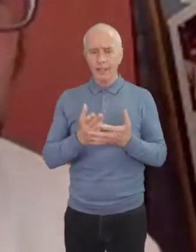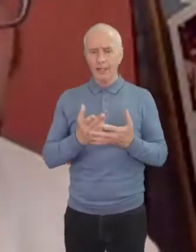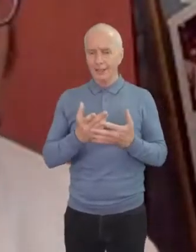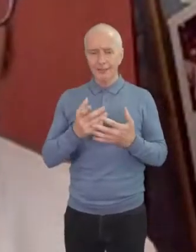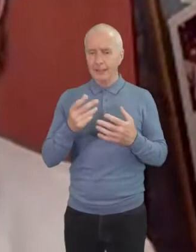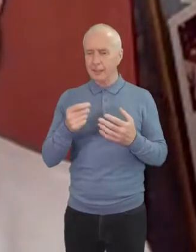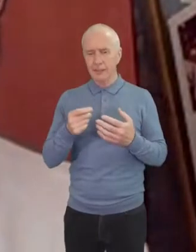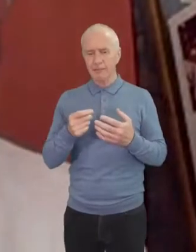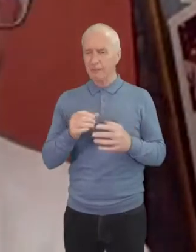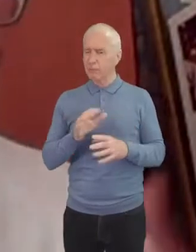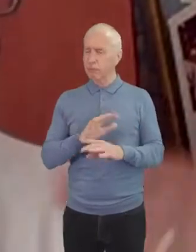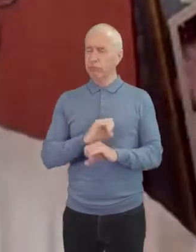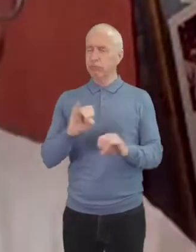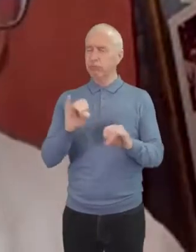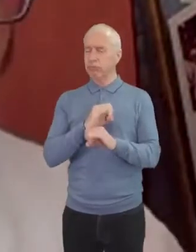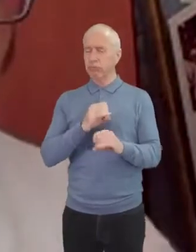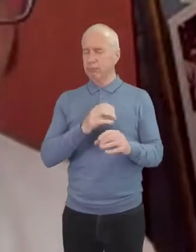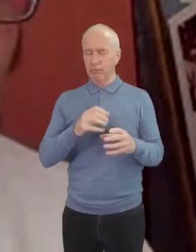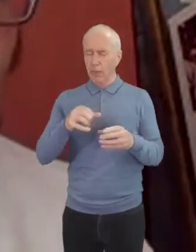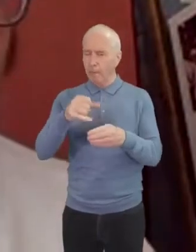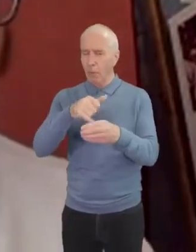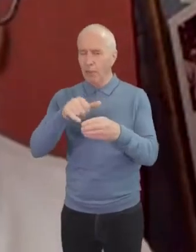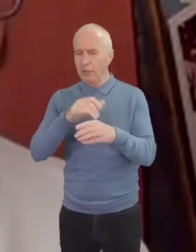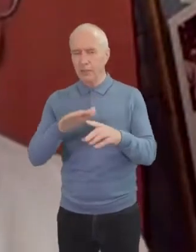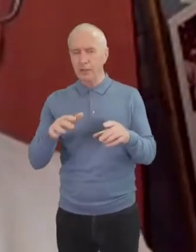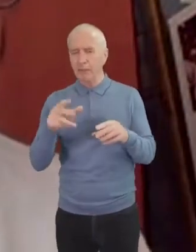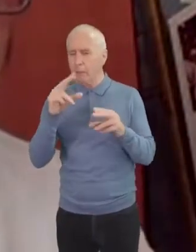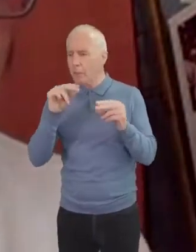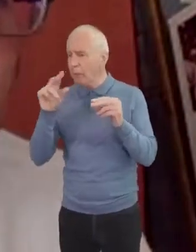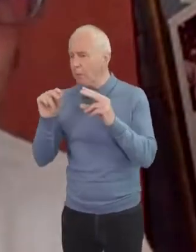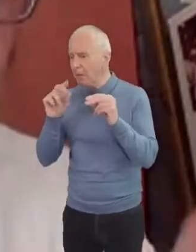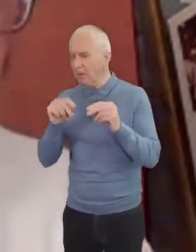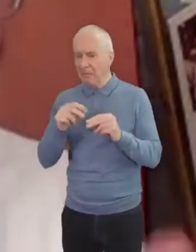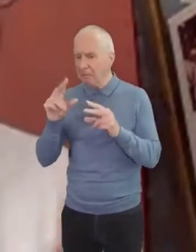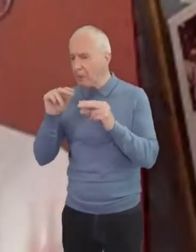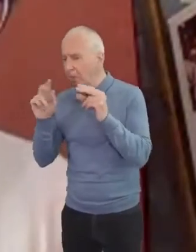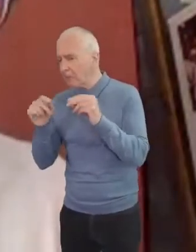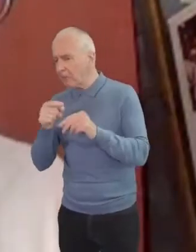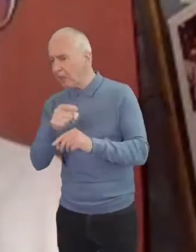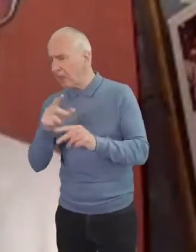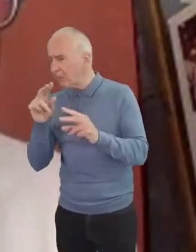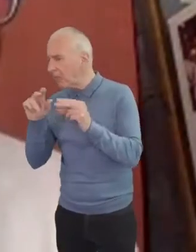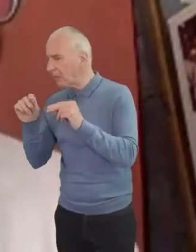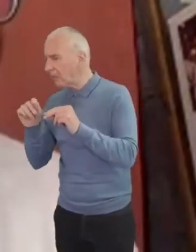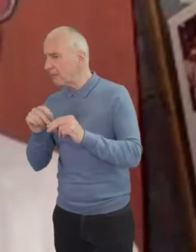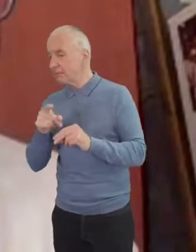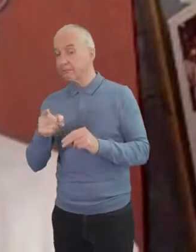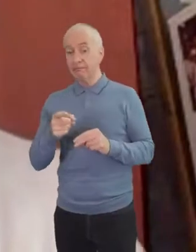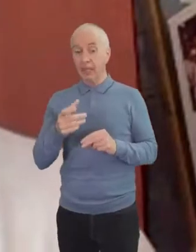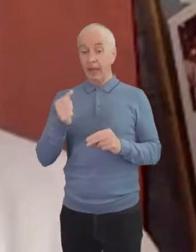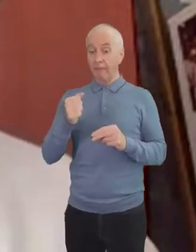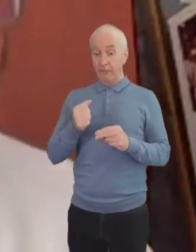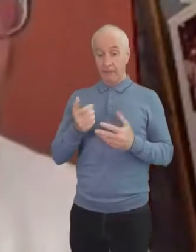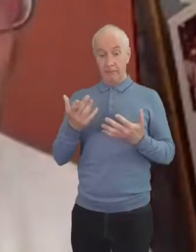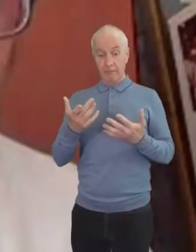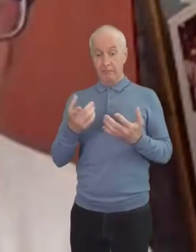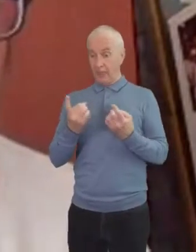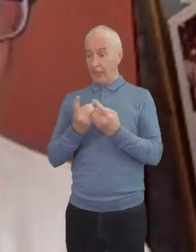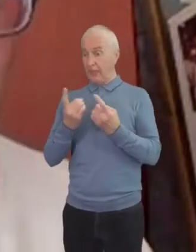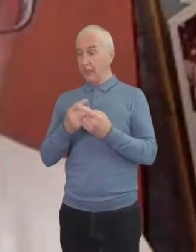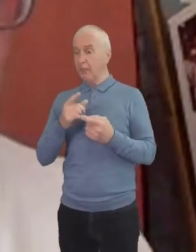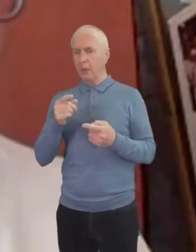and he said someone who murmurs about someone else may even have a legitimate claim but their